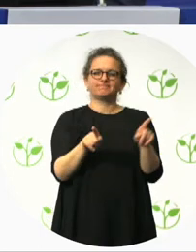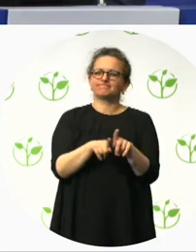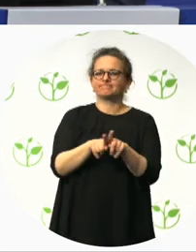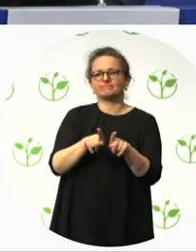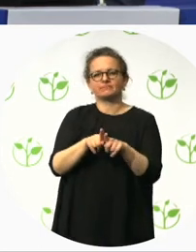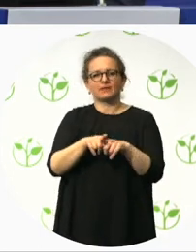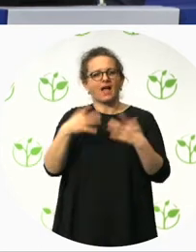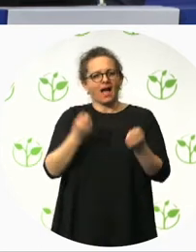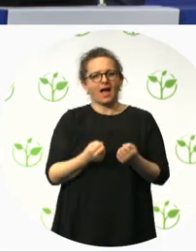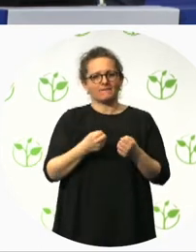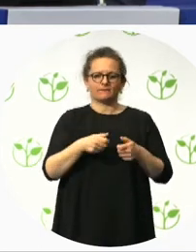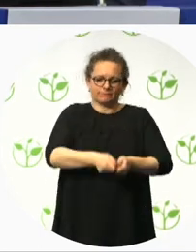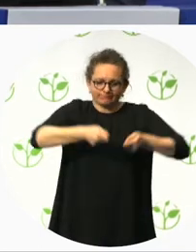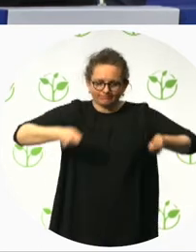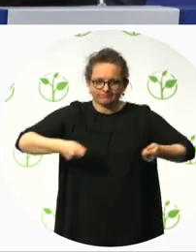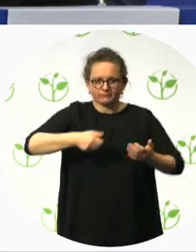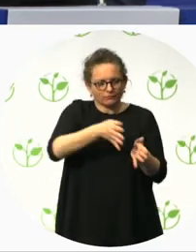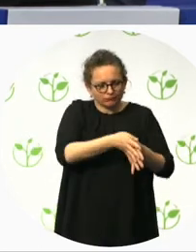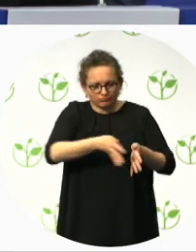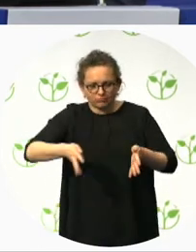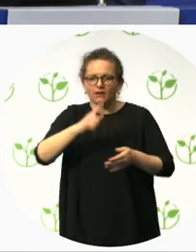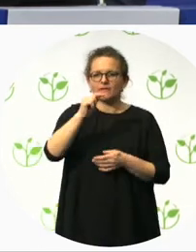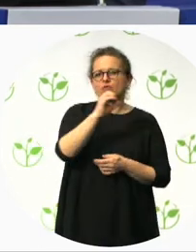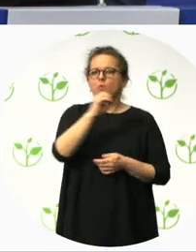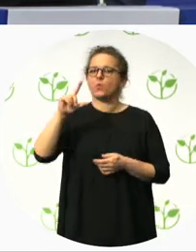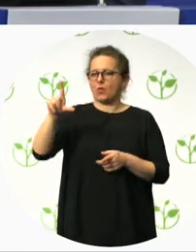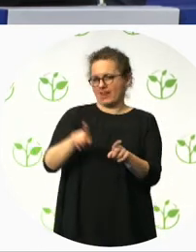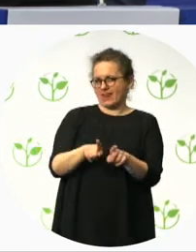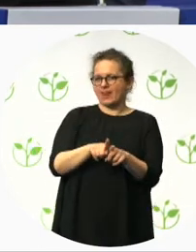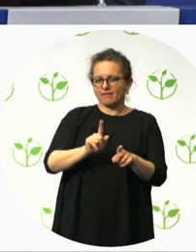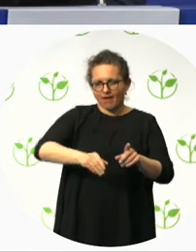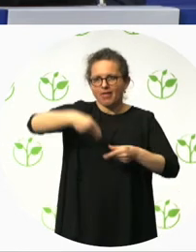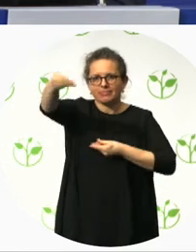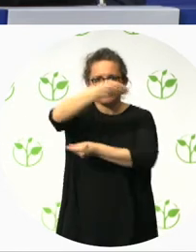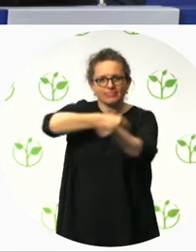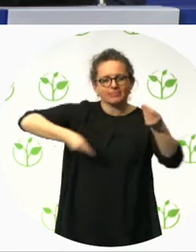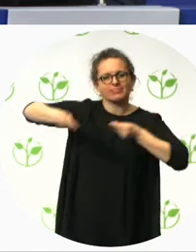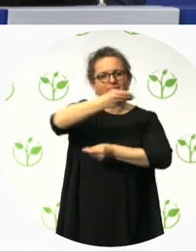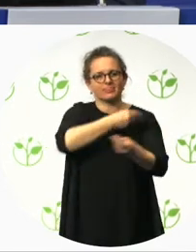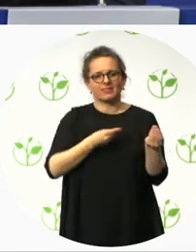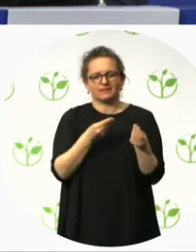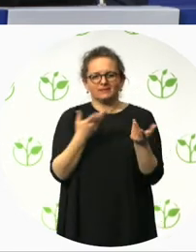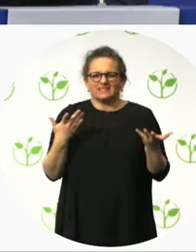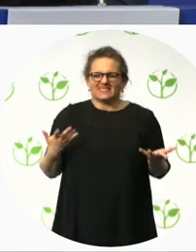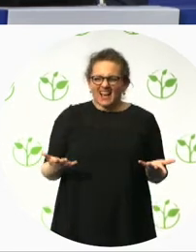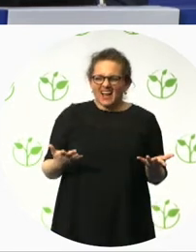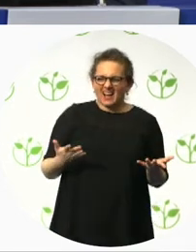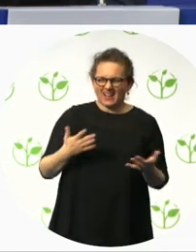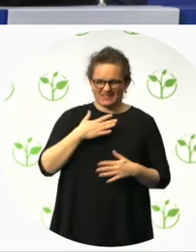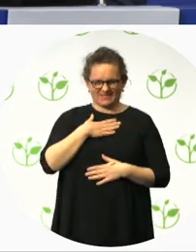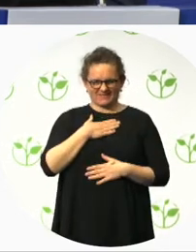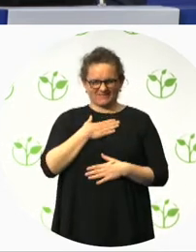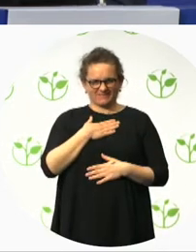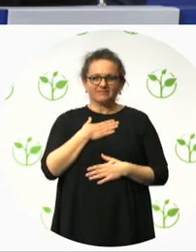Not, not me per se. But that my role exists, uh, as the inclusive design champion at the organization. Uh, I'm involved from procurement, as I said,